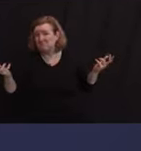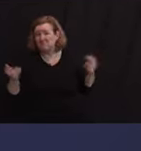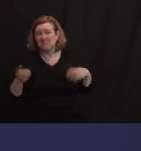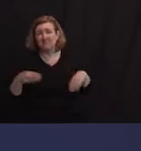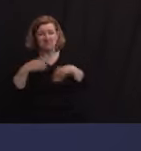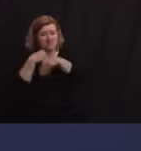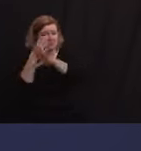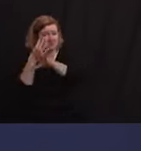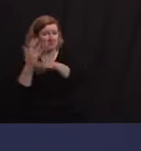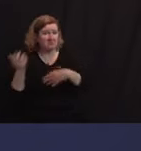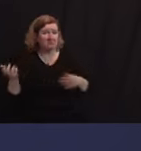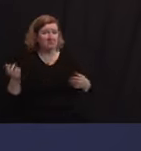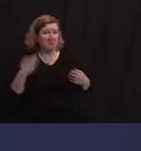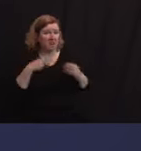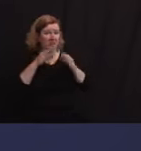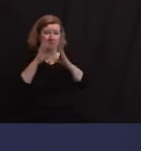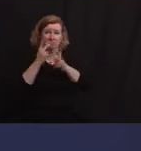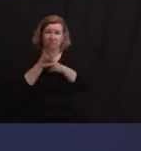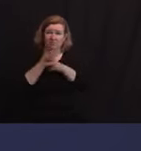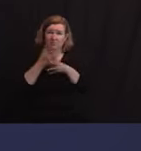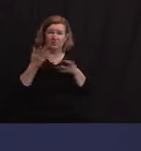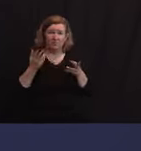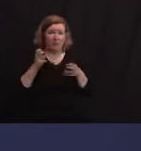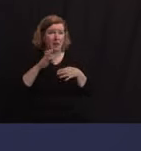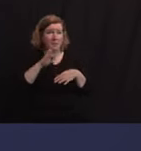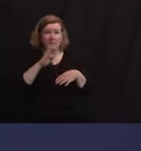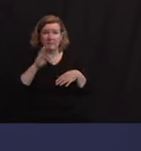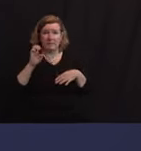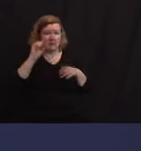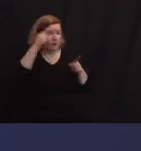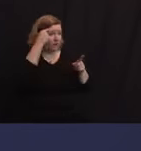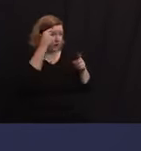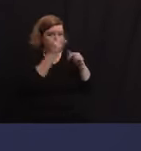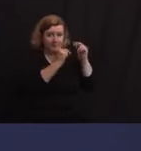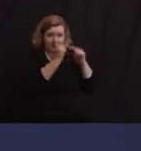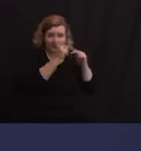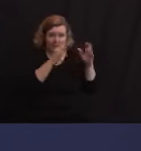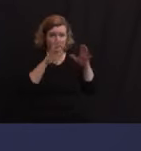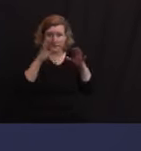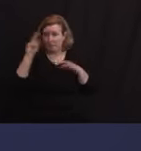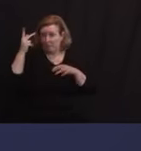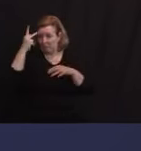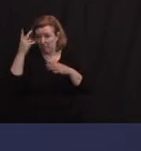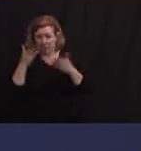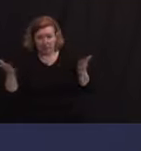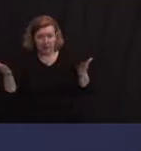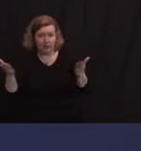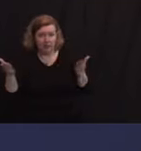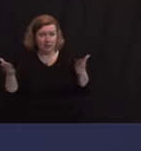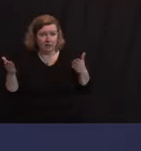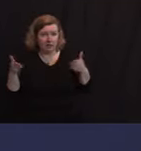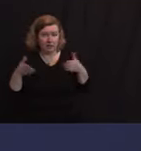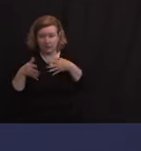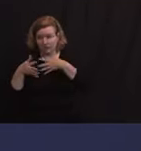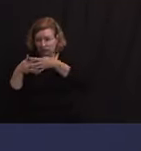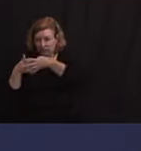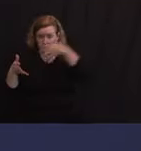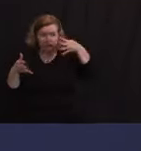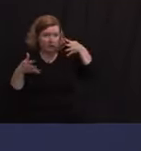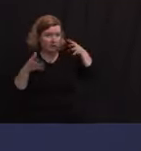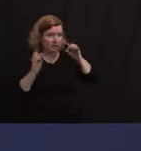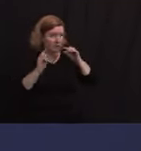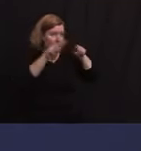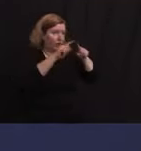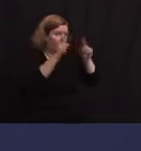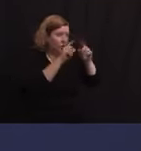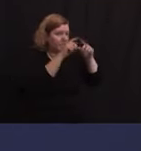have to obviously be careful. I can't be in a government building doing anything political, so I end up pulling up stakes and go somewhere else, and that'll continue to be